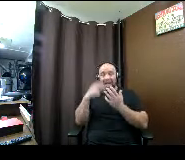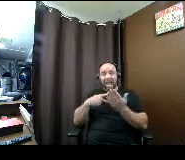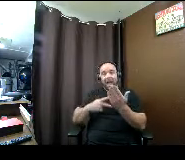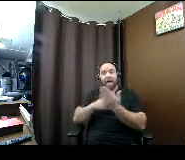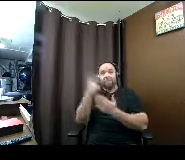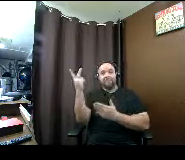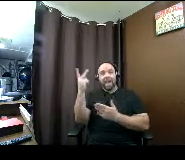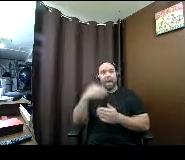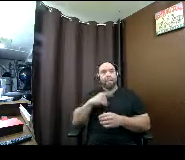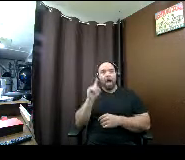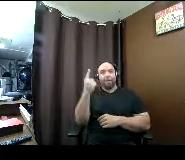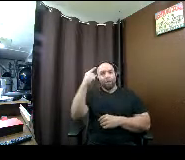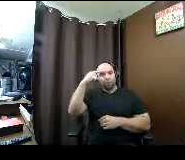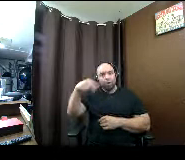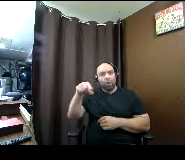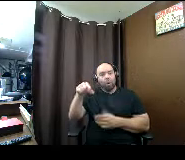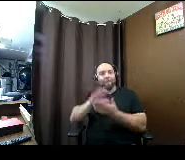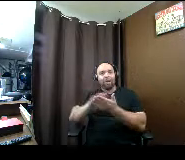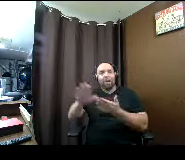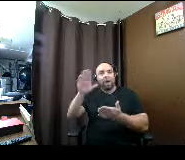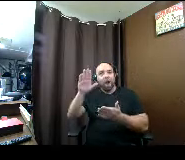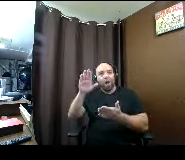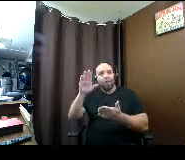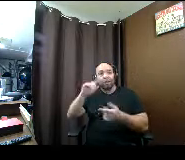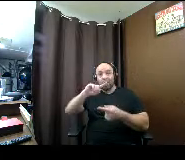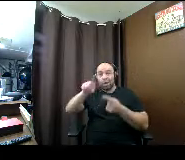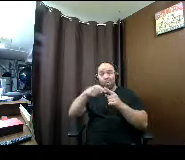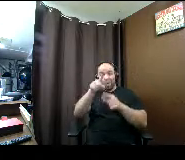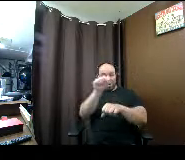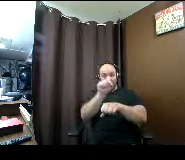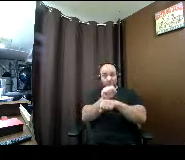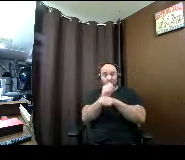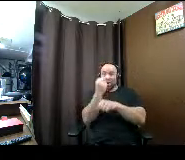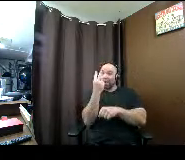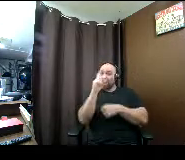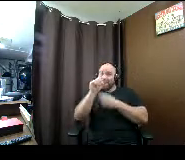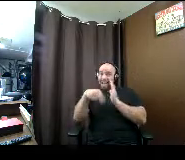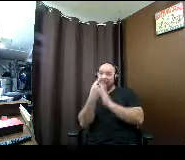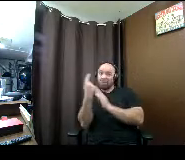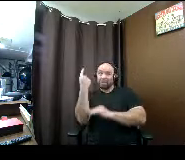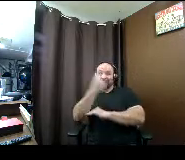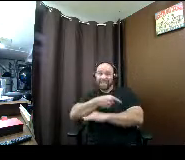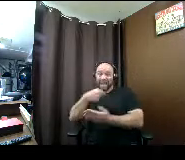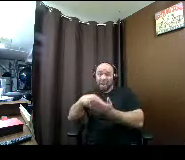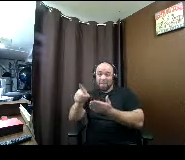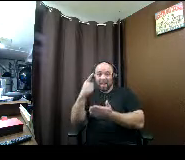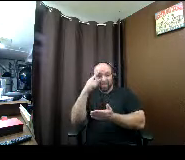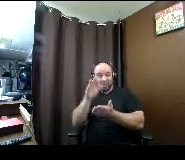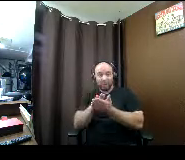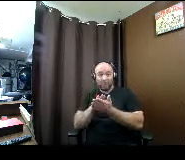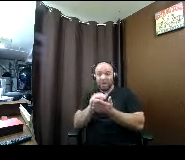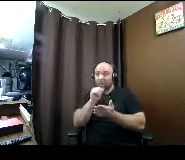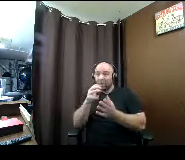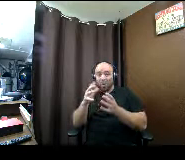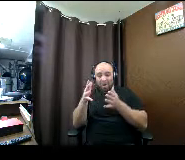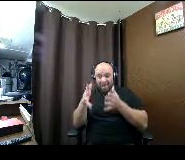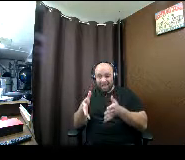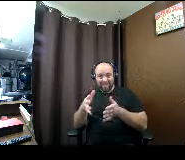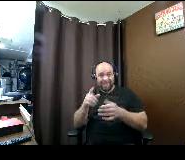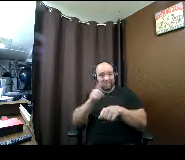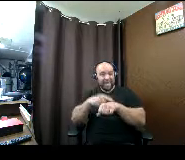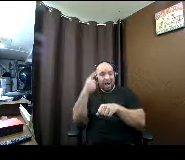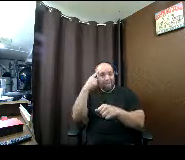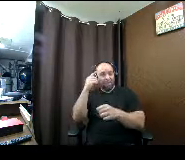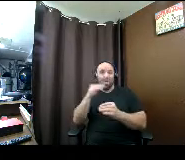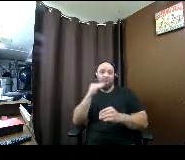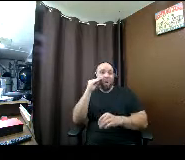college because when you work 12 hours a day to pay for school it really doesn't leave a lot of time for homework uh and then